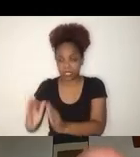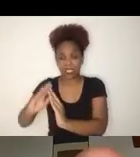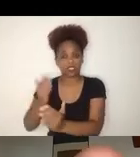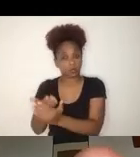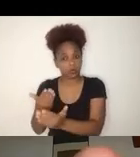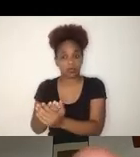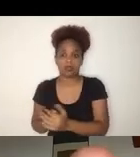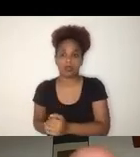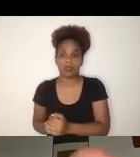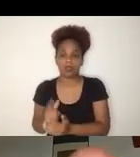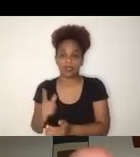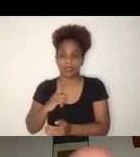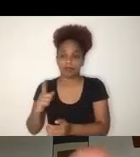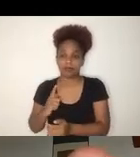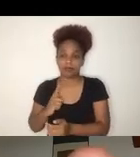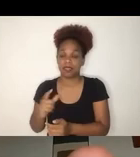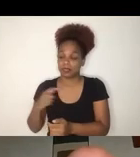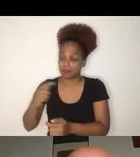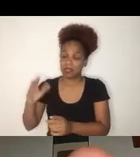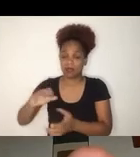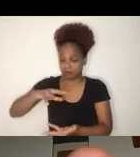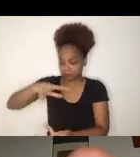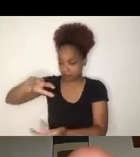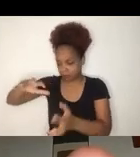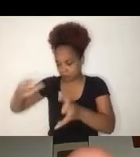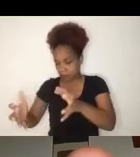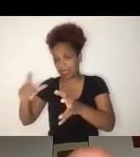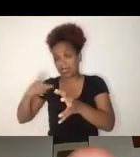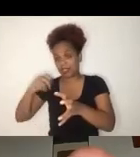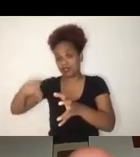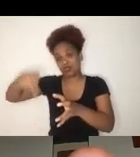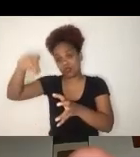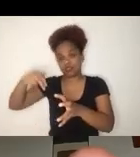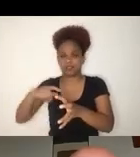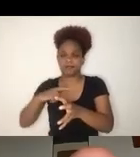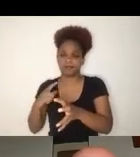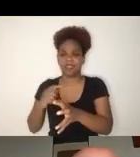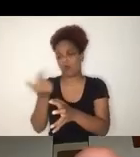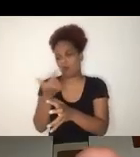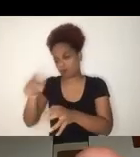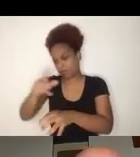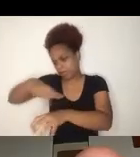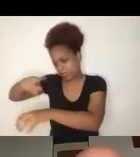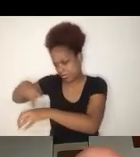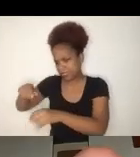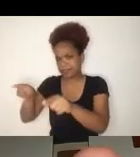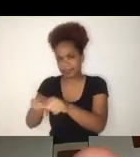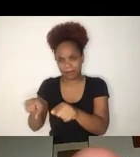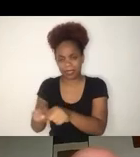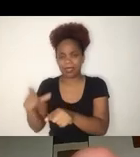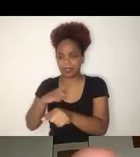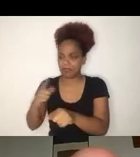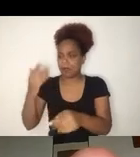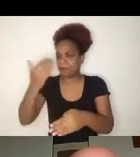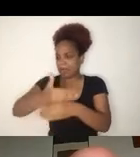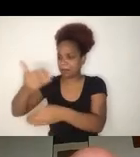including Europe. But in many countries, school closures are still happening. And I understand that in